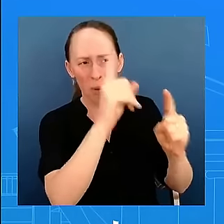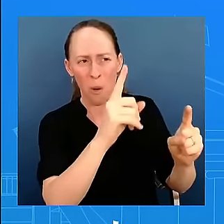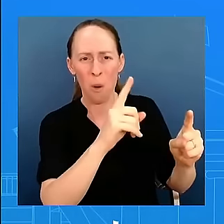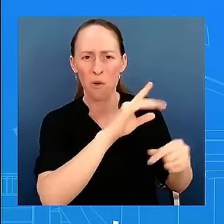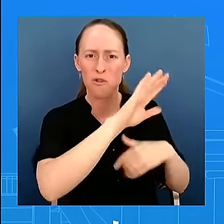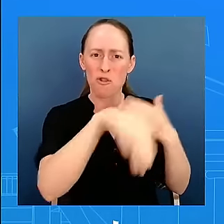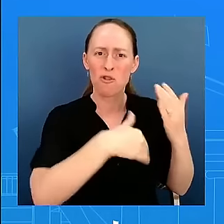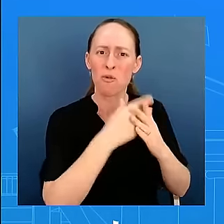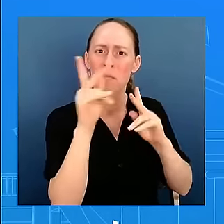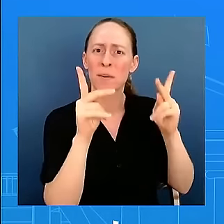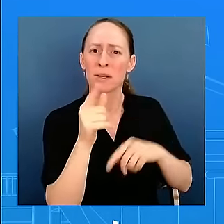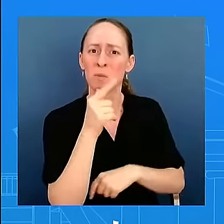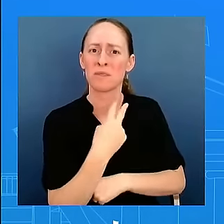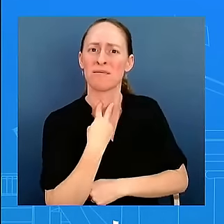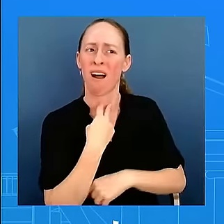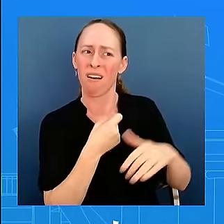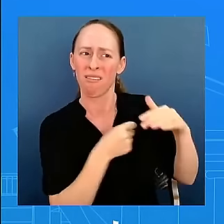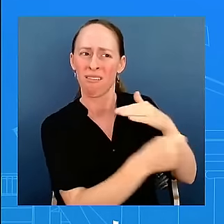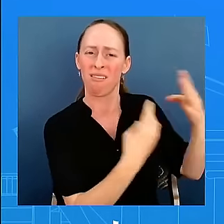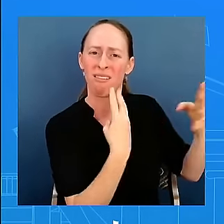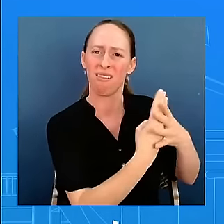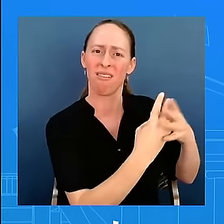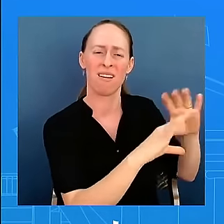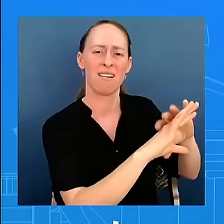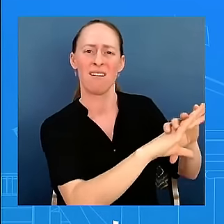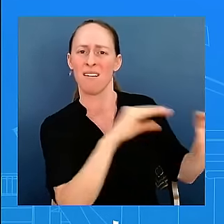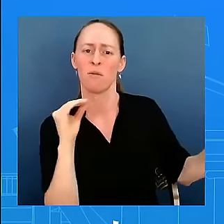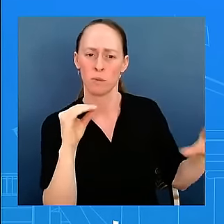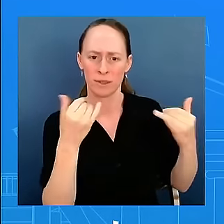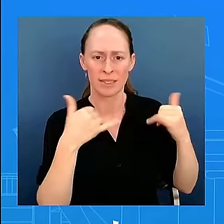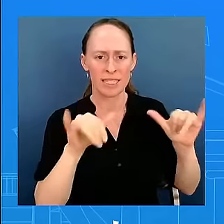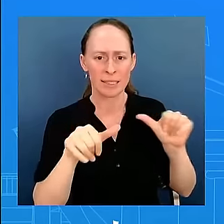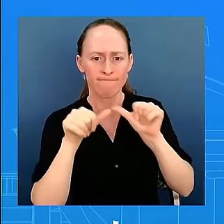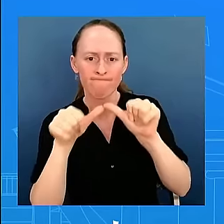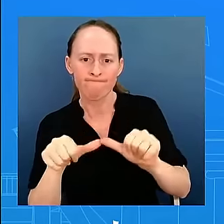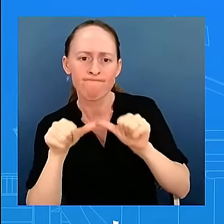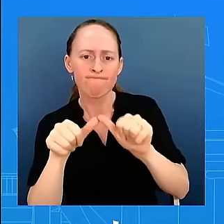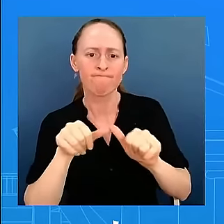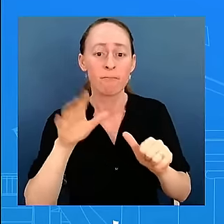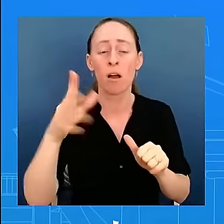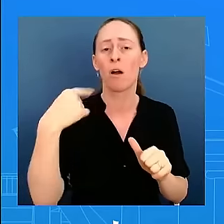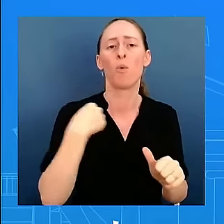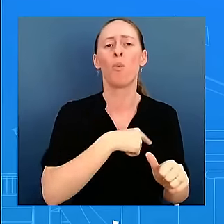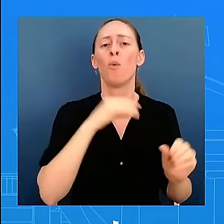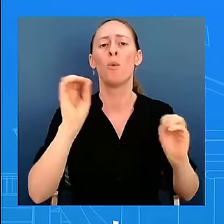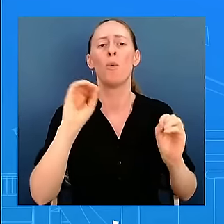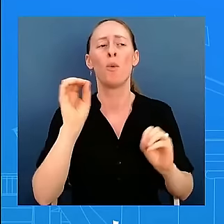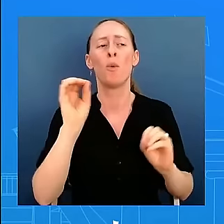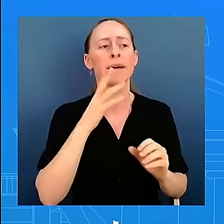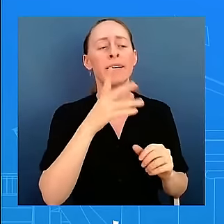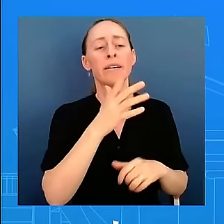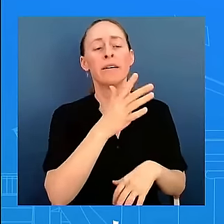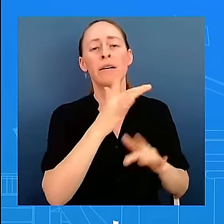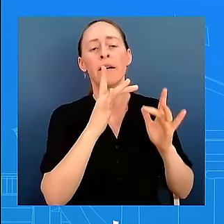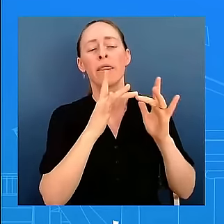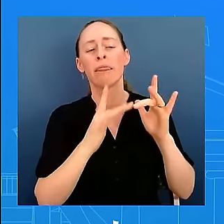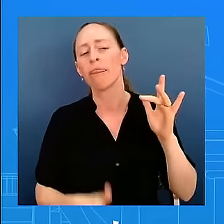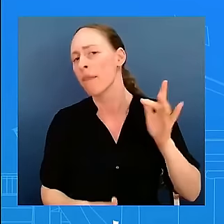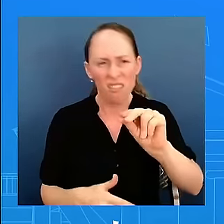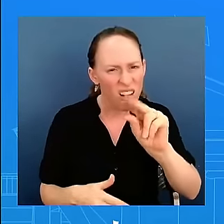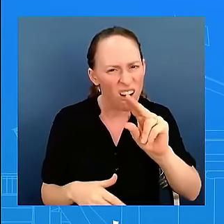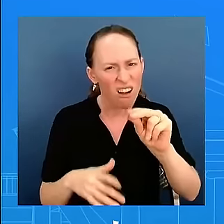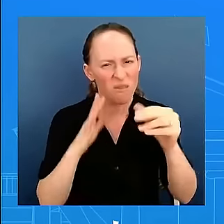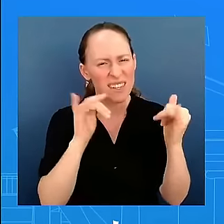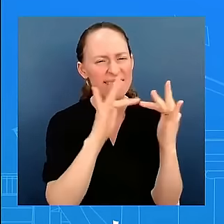we have had, that there's not going to be a gap in communication as we get closer here, hopefully to the end, and that he's not going to rest until